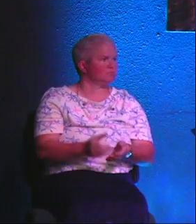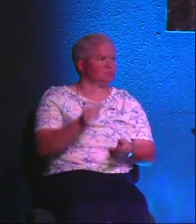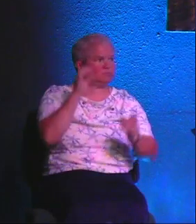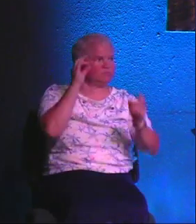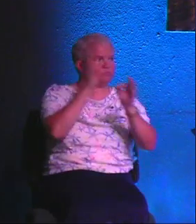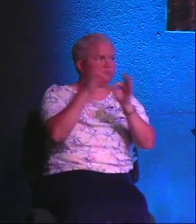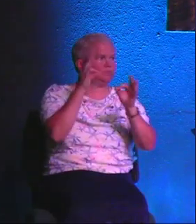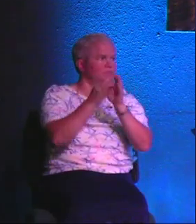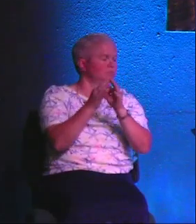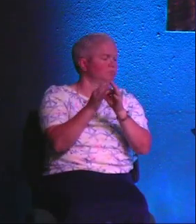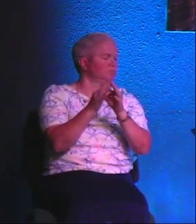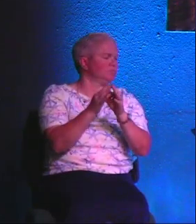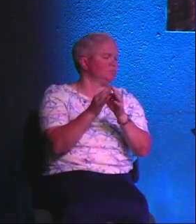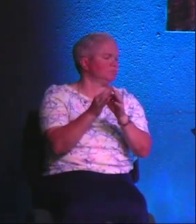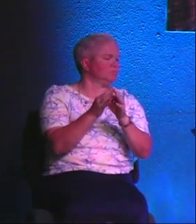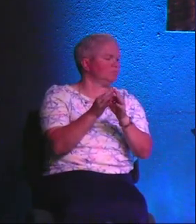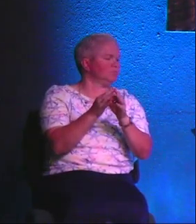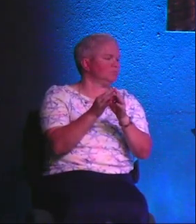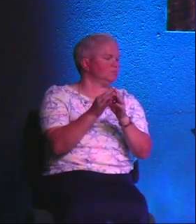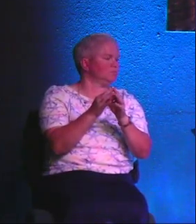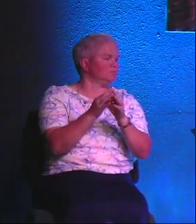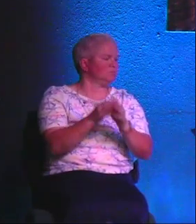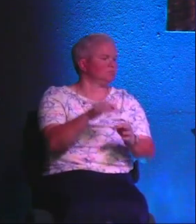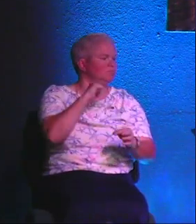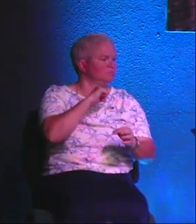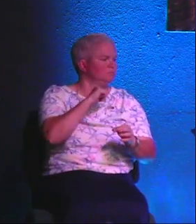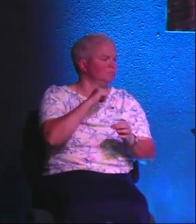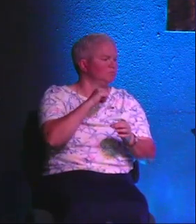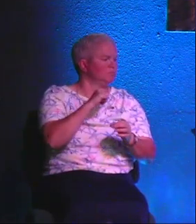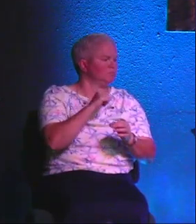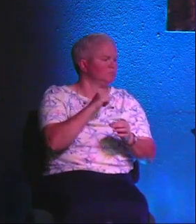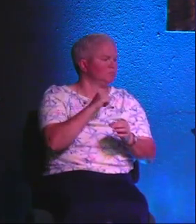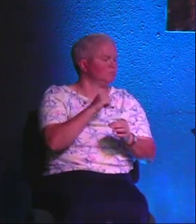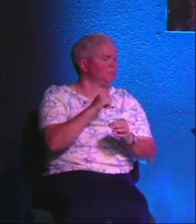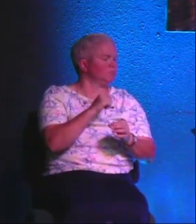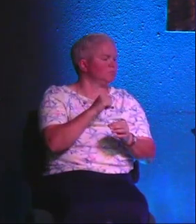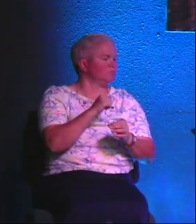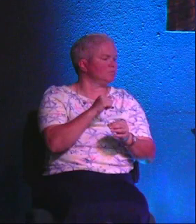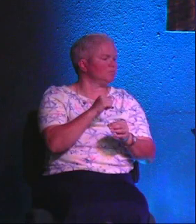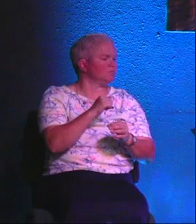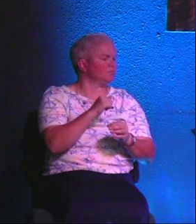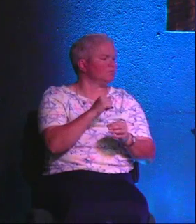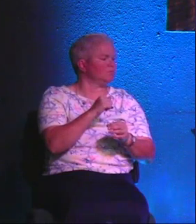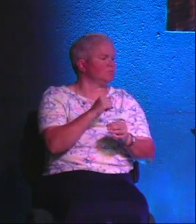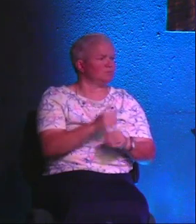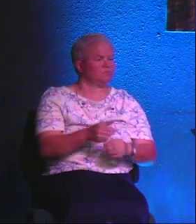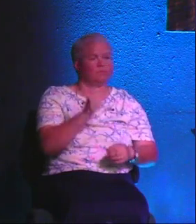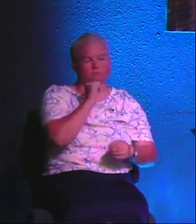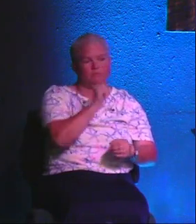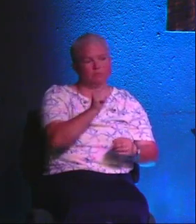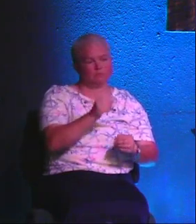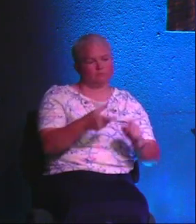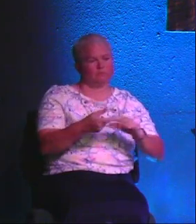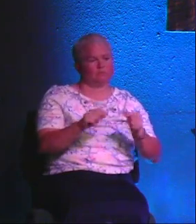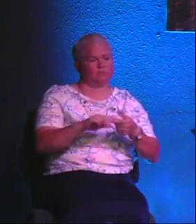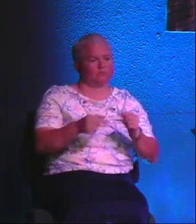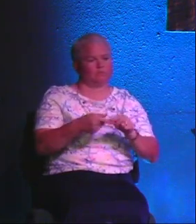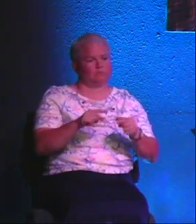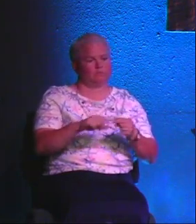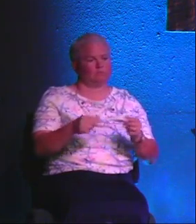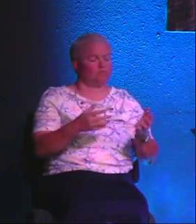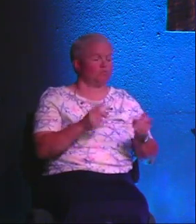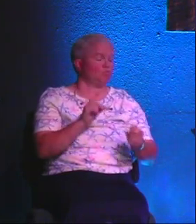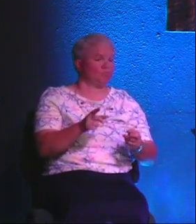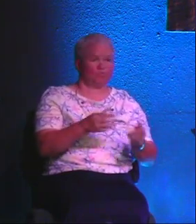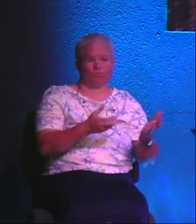your own faith? You absolutely do. Probably, probably not the message that you want to